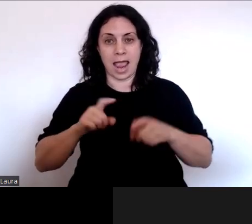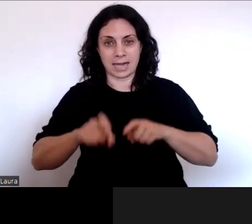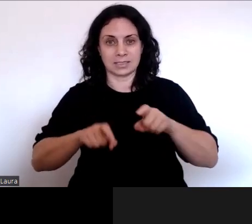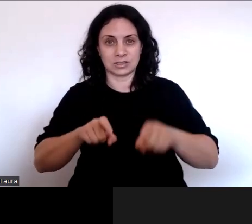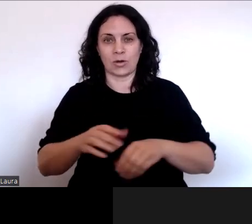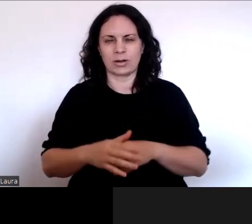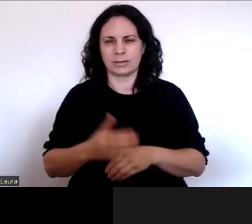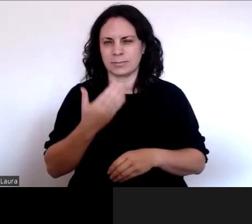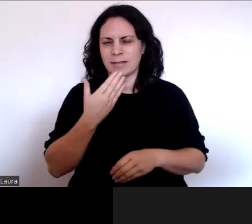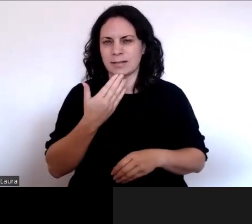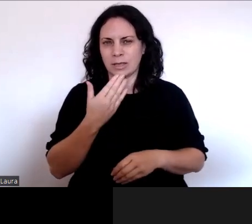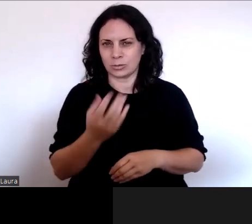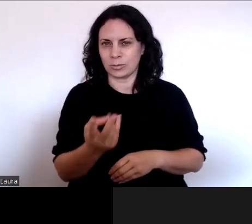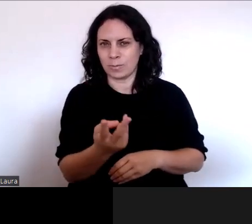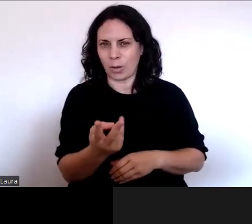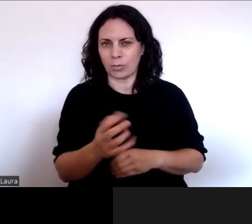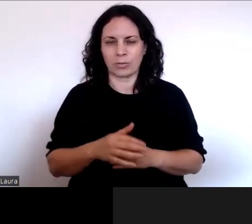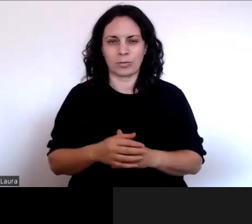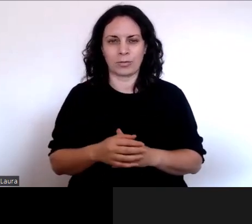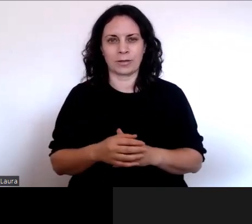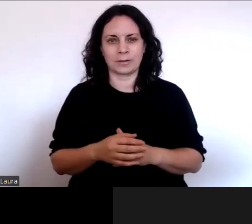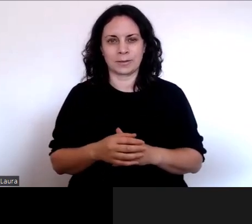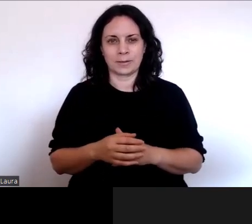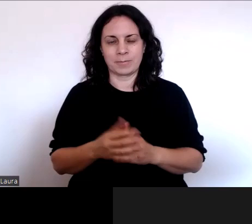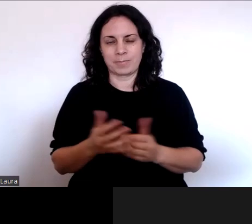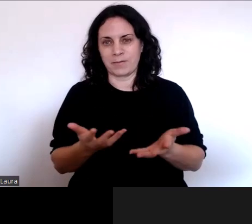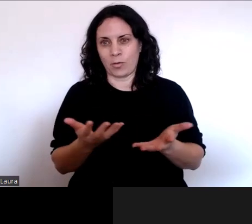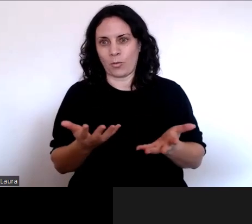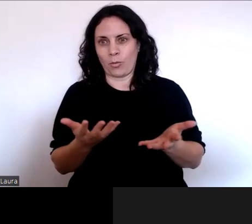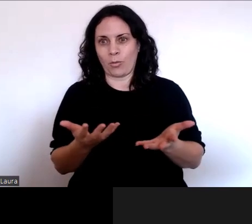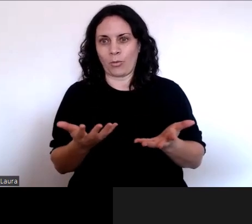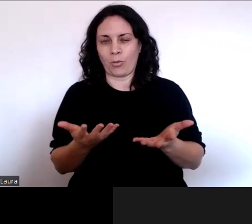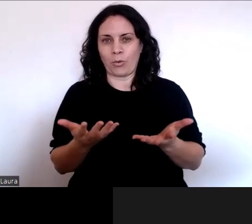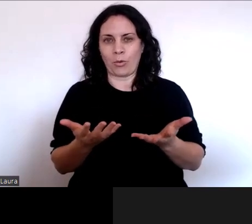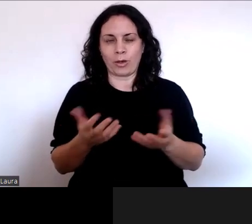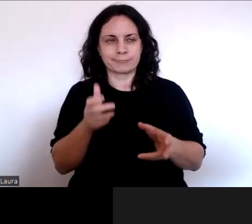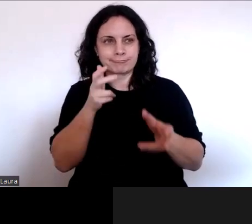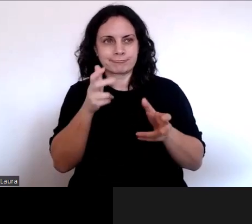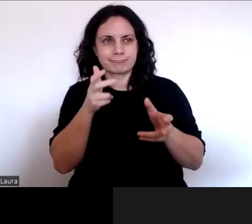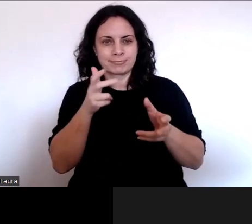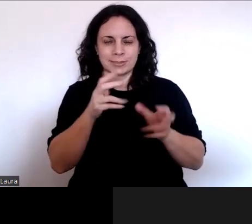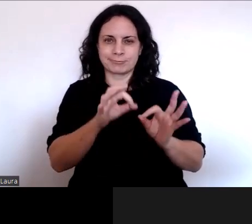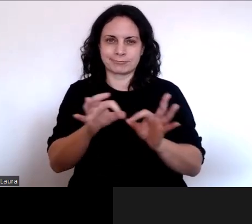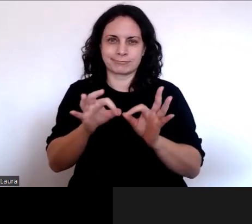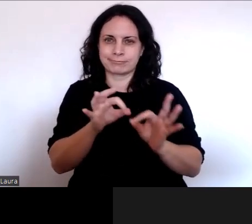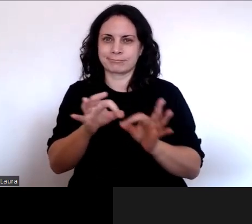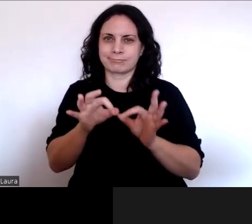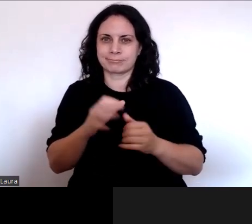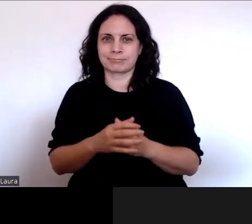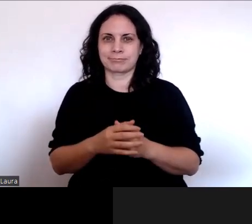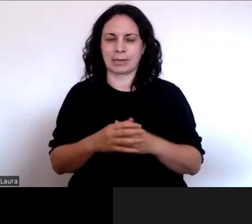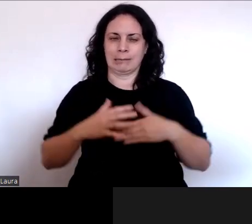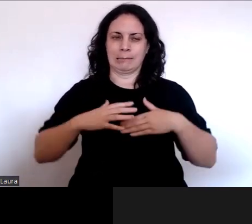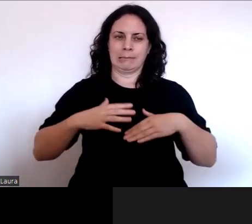much for for interpreting. I don't know how you do it, but I'm very glad you do.